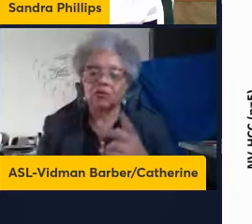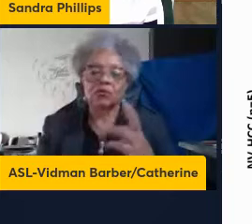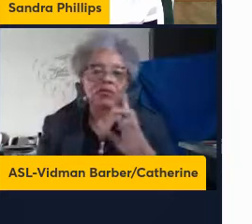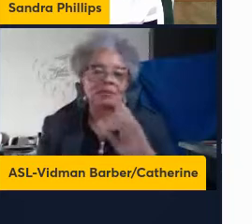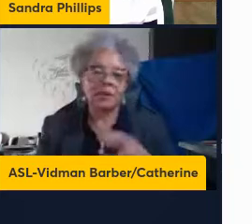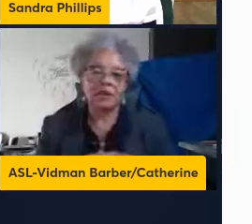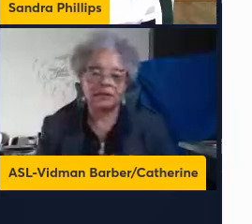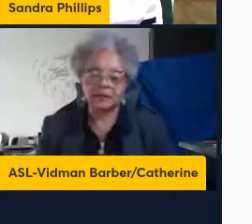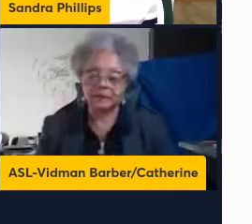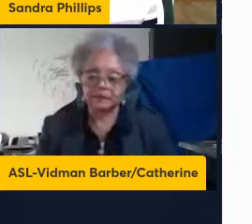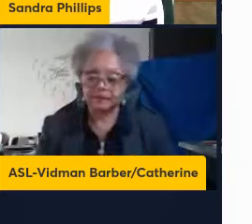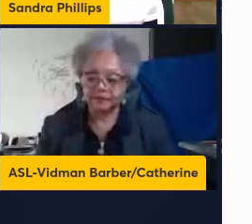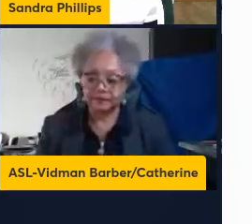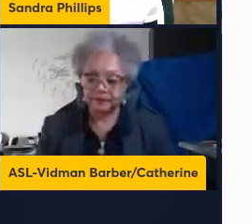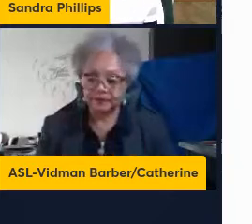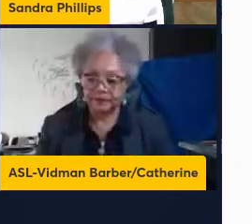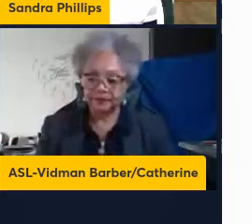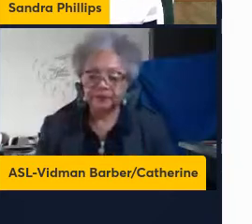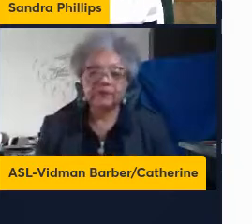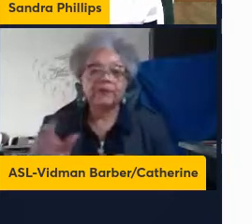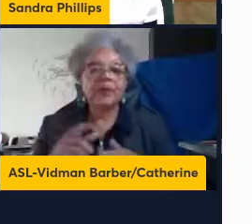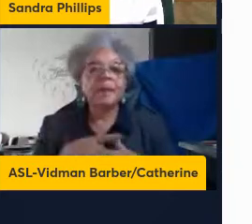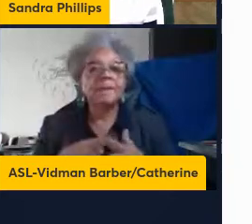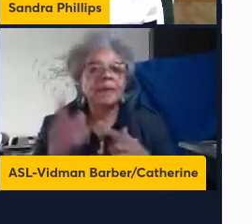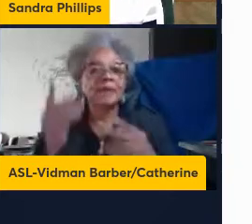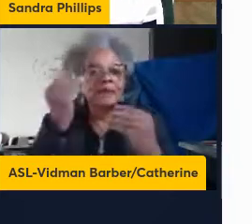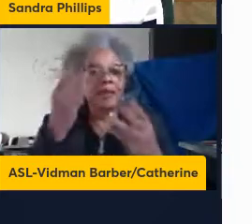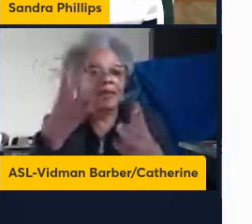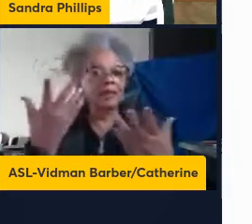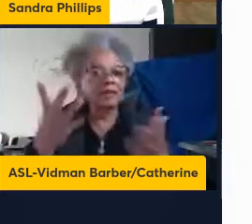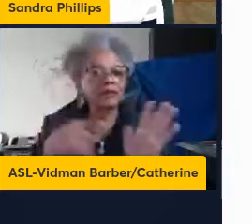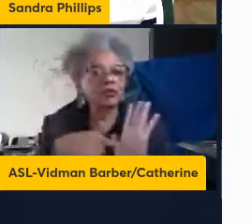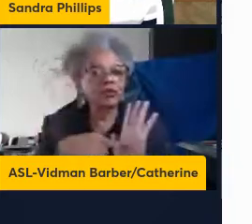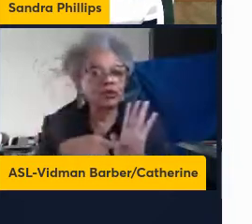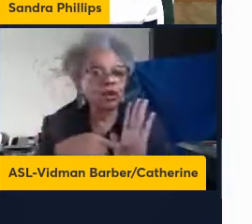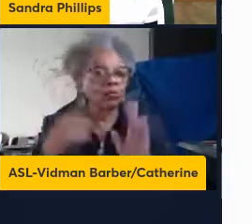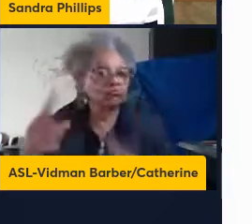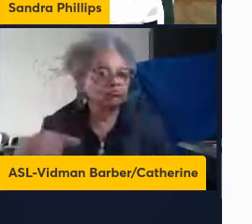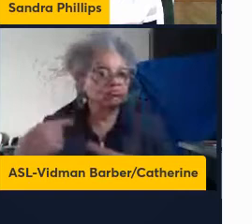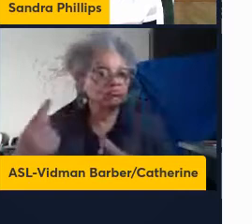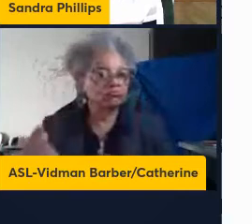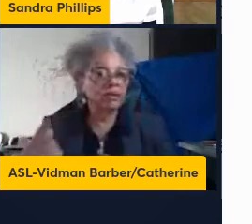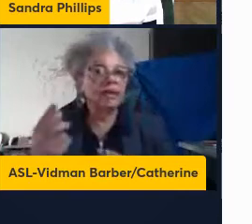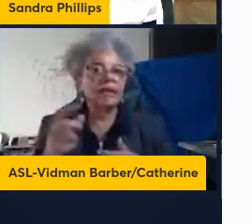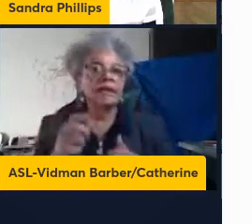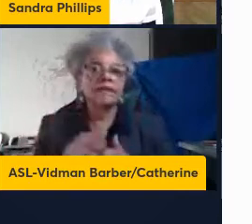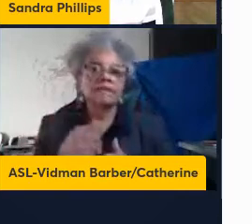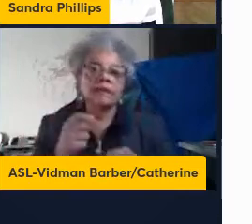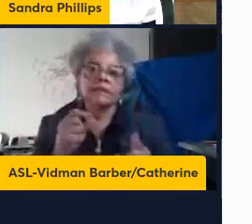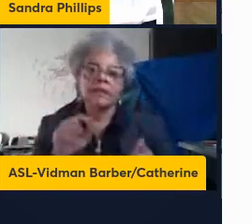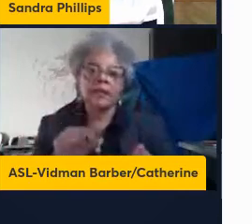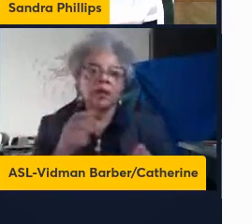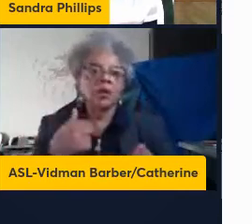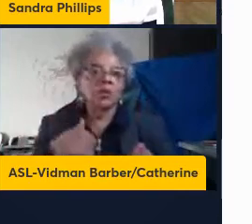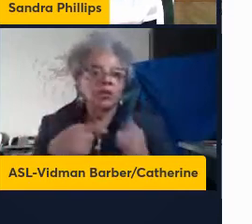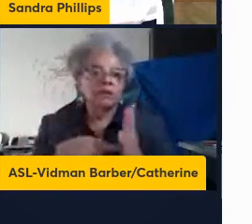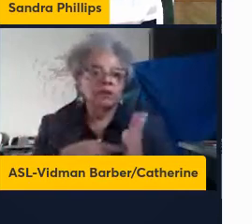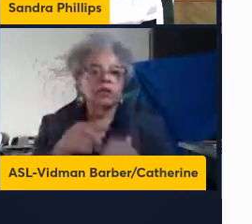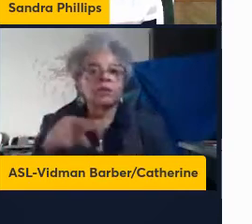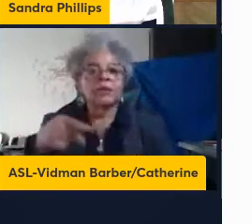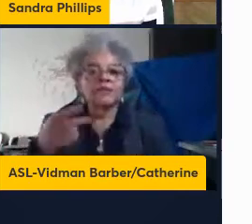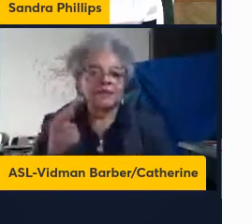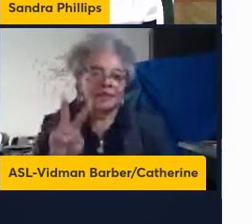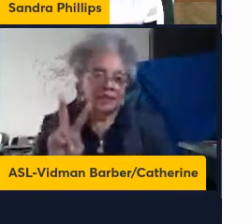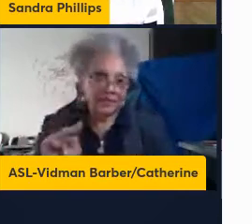But the data have shown so far are from the periphery because we use PBMCs, but we need to know what